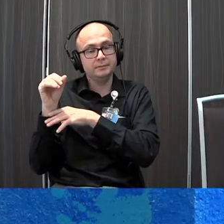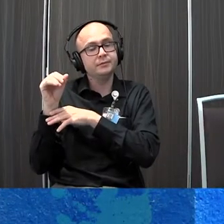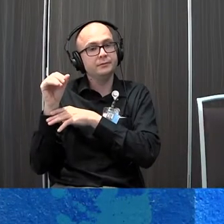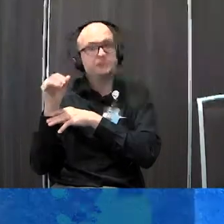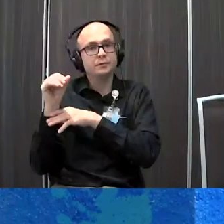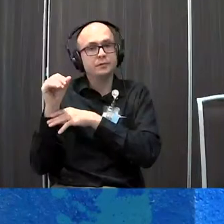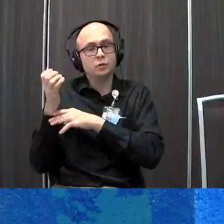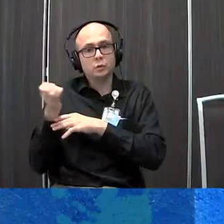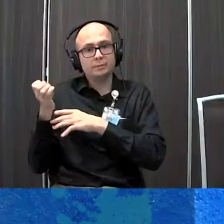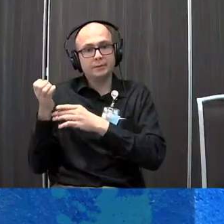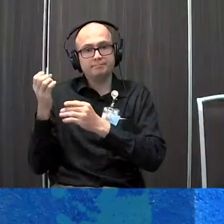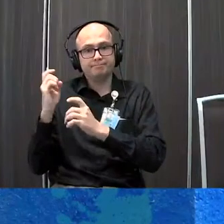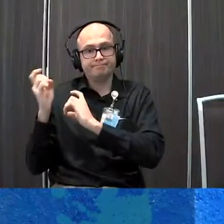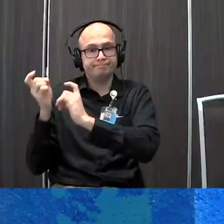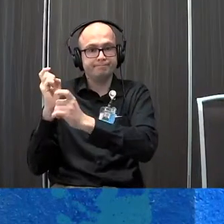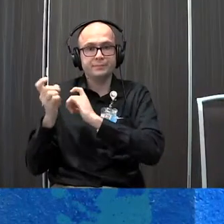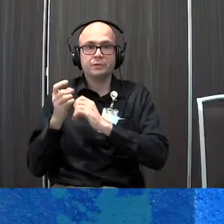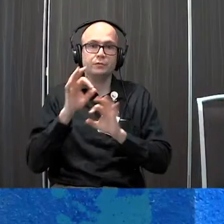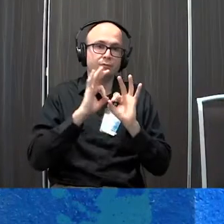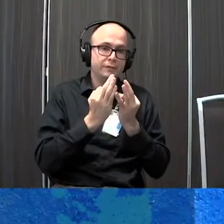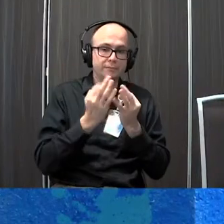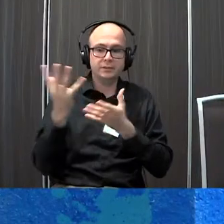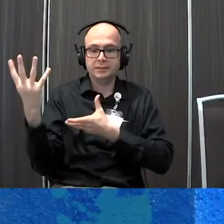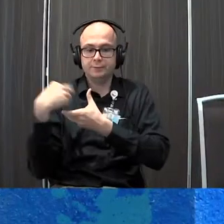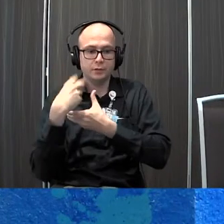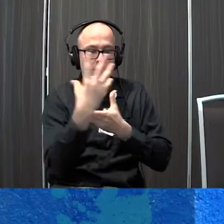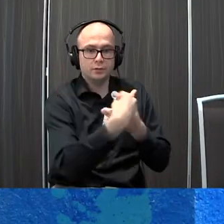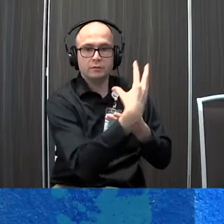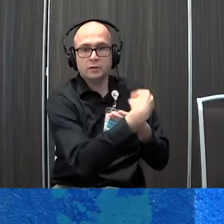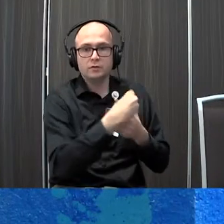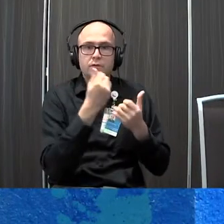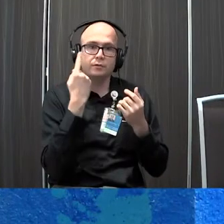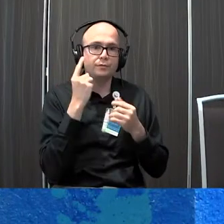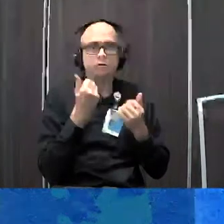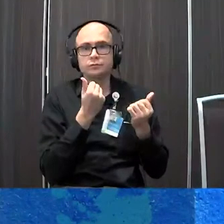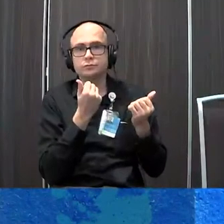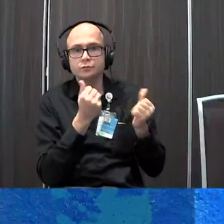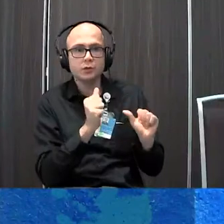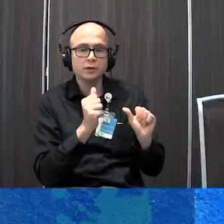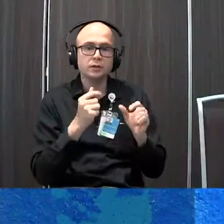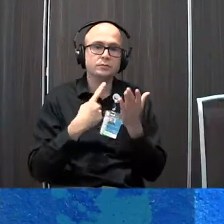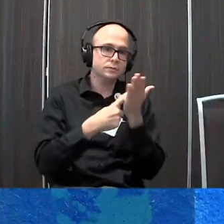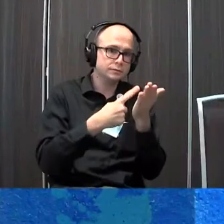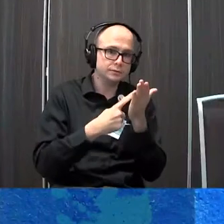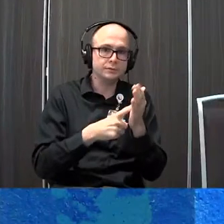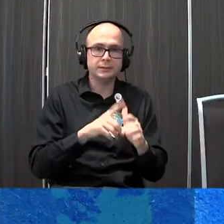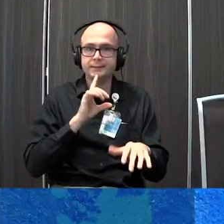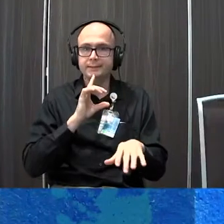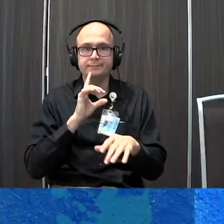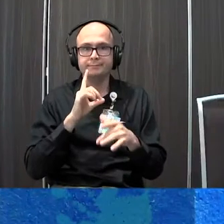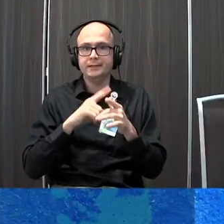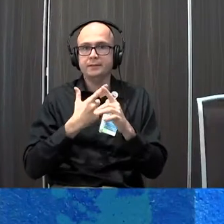along with the client and family to be an integral part of the process for trials discussions and ultimately the